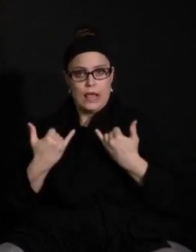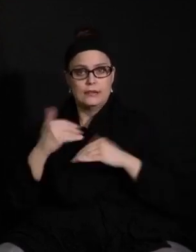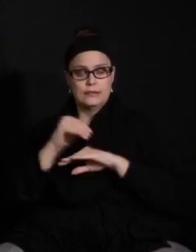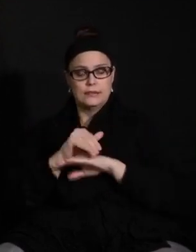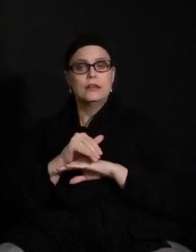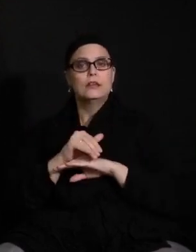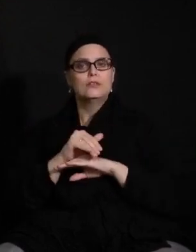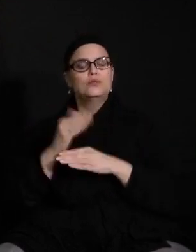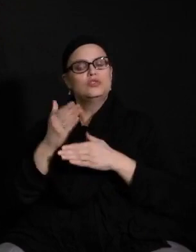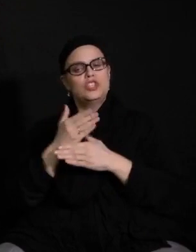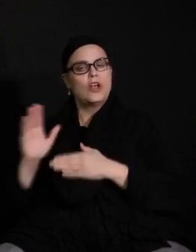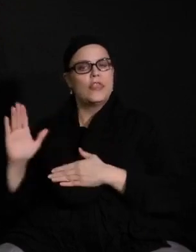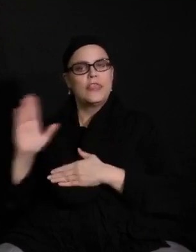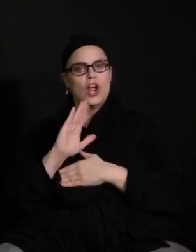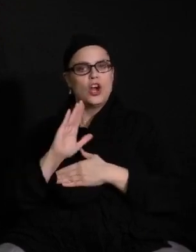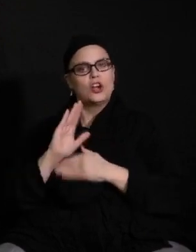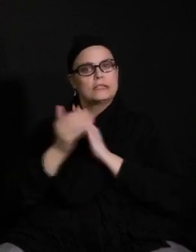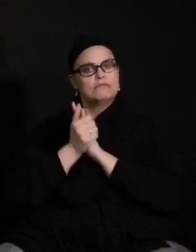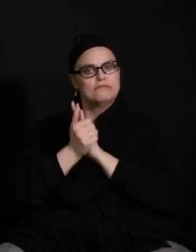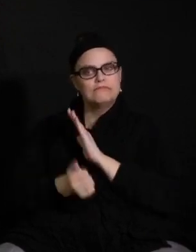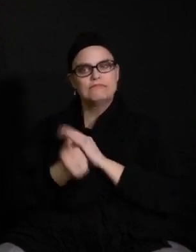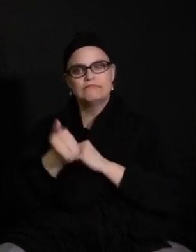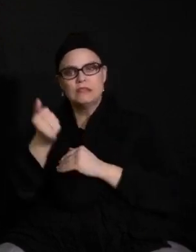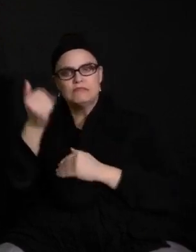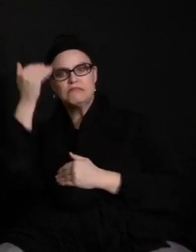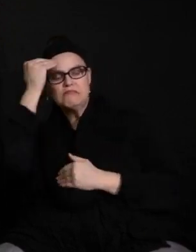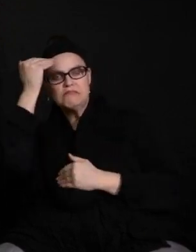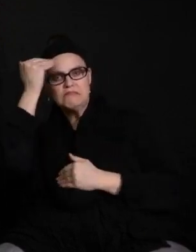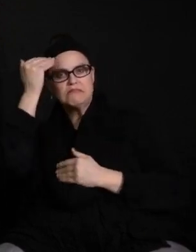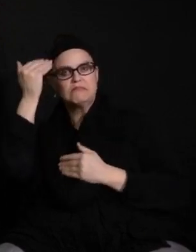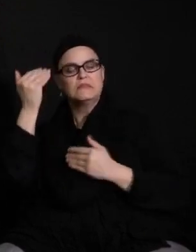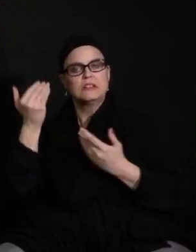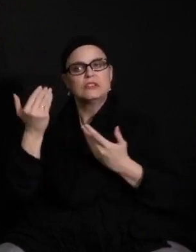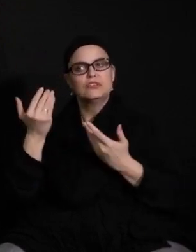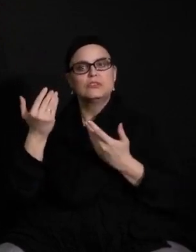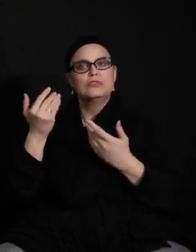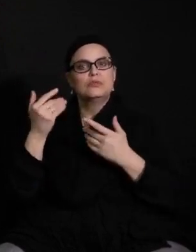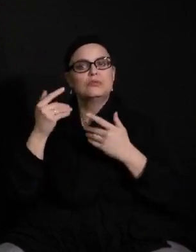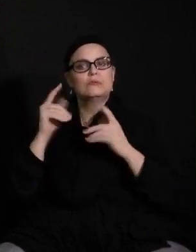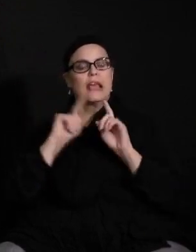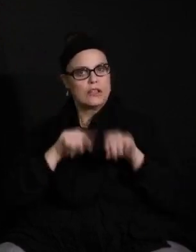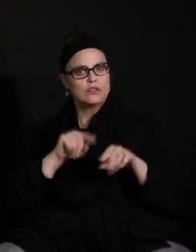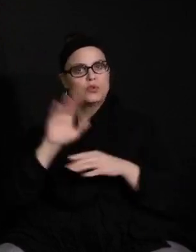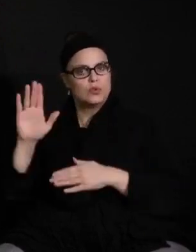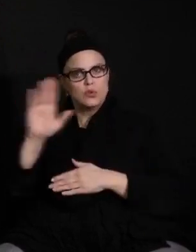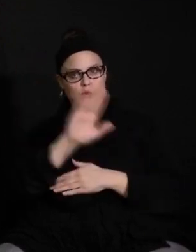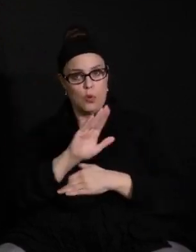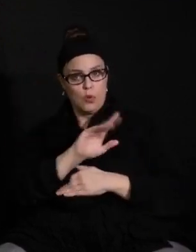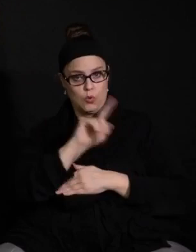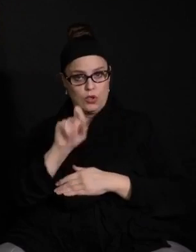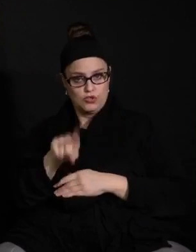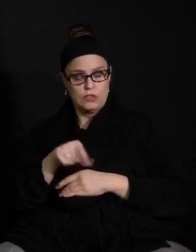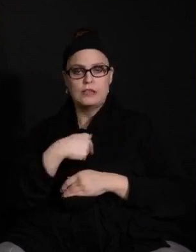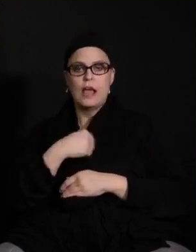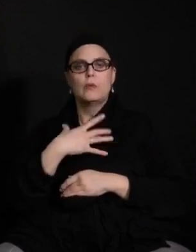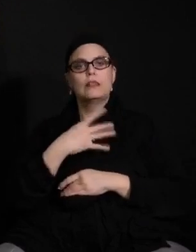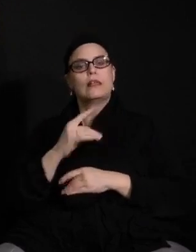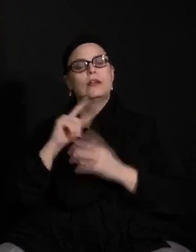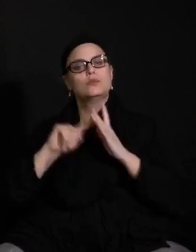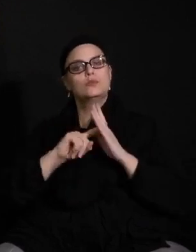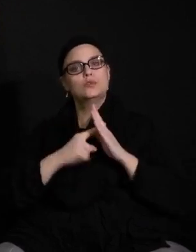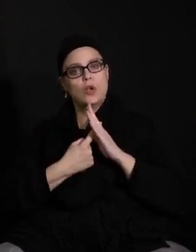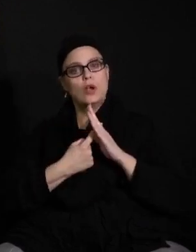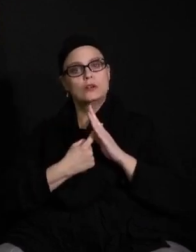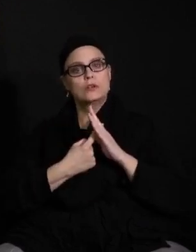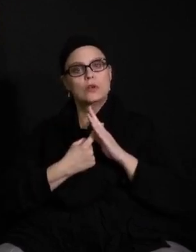expertise and some of the work that they've done with you and and with others in the district as we get through tonight's questions. I think I'd like to start with